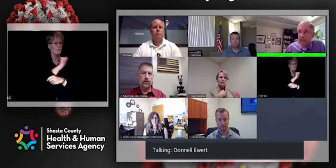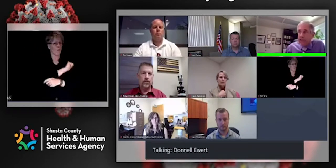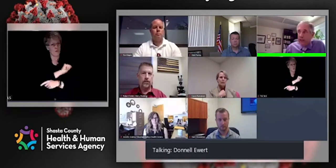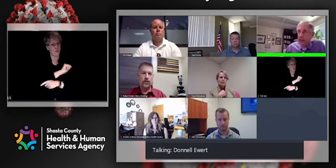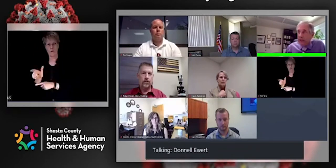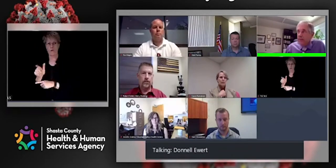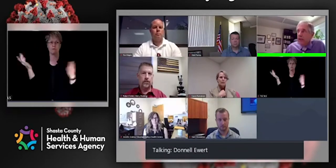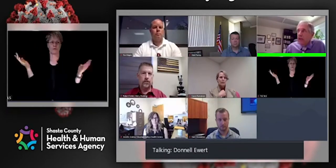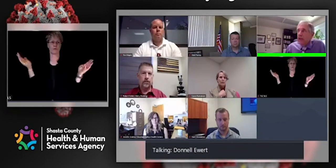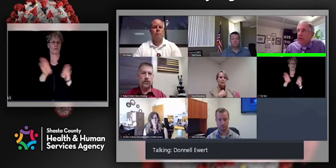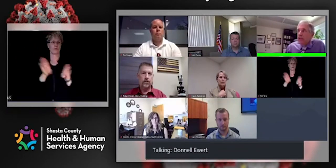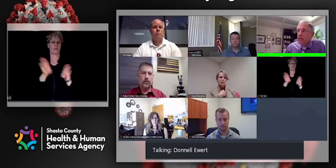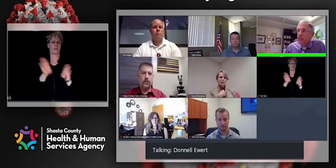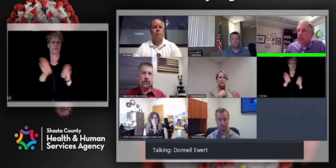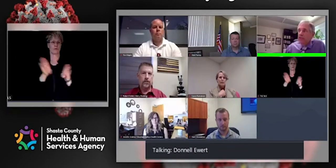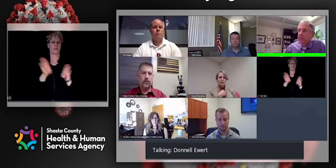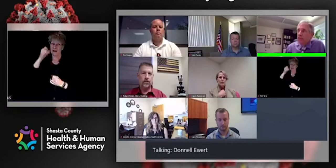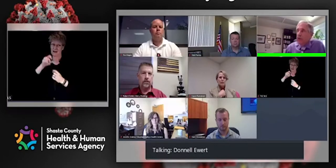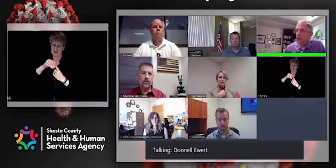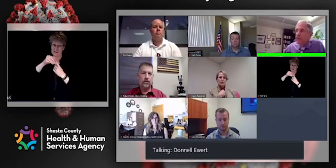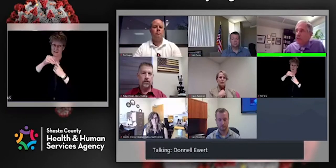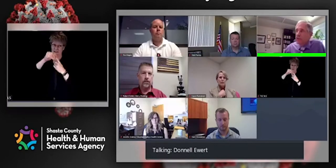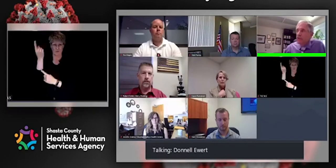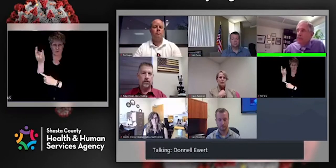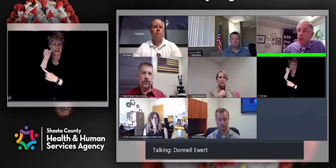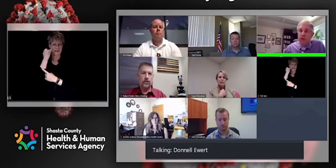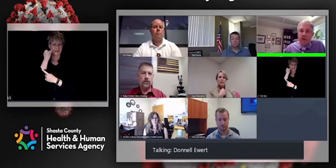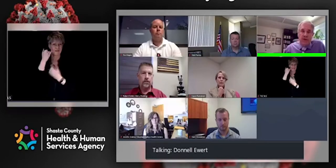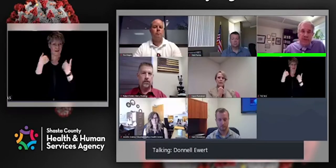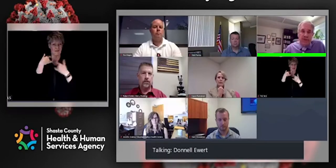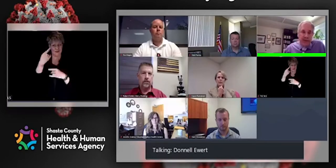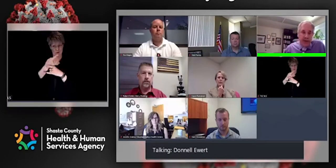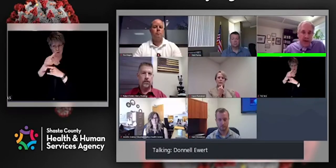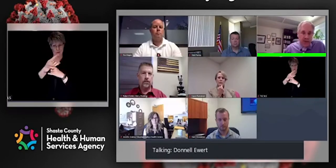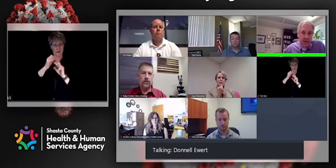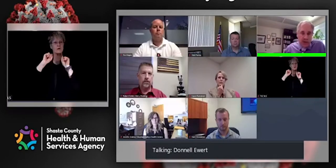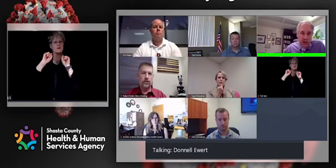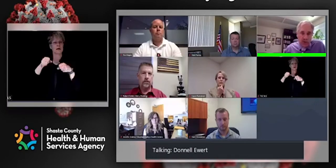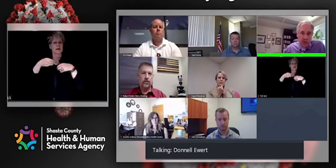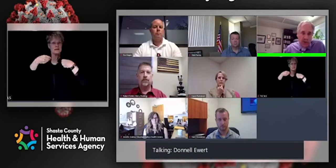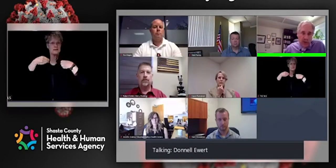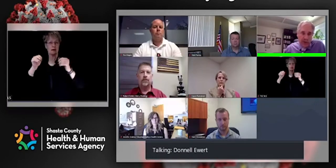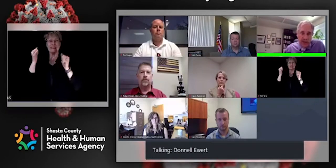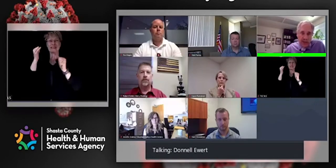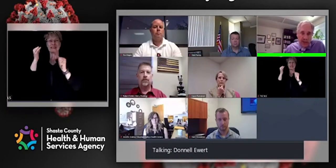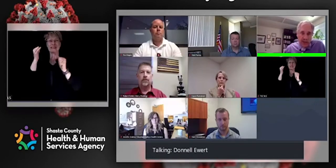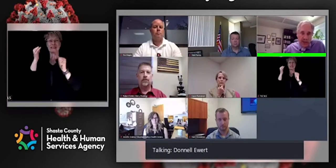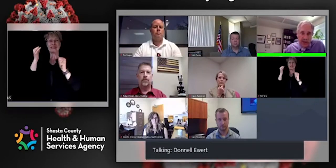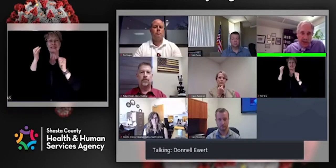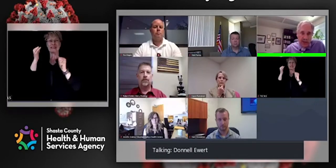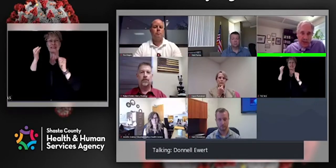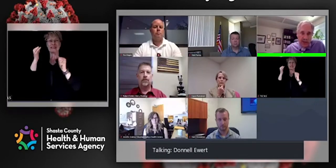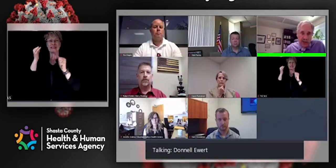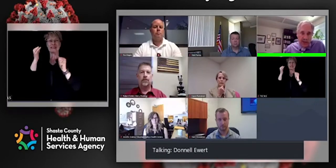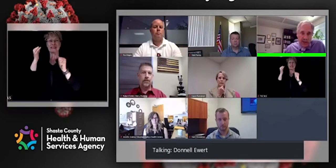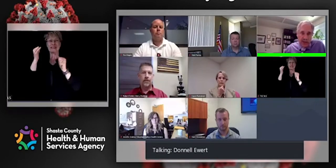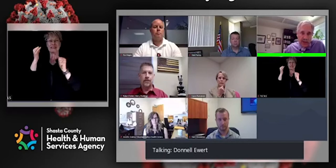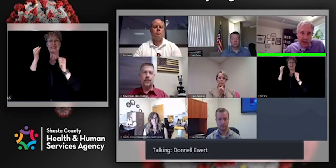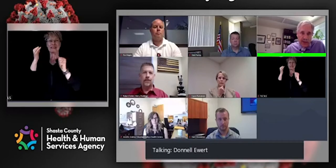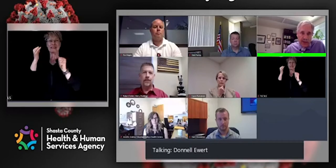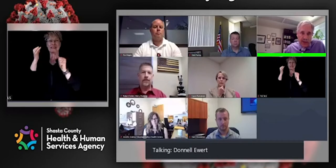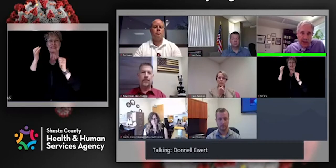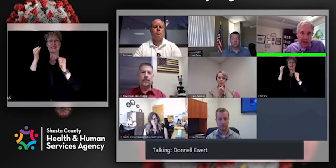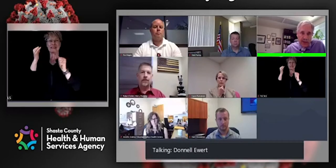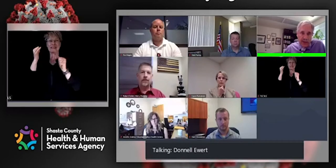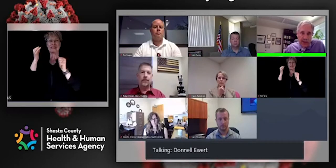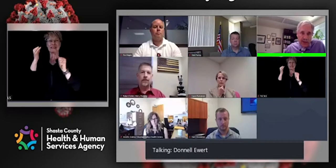must operate outside. In addition, there's more than 35 counties now on what's called the state monitoring list. And this